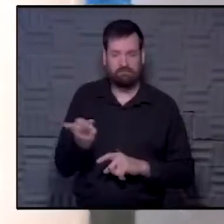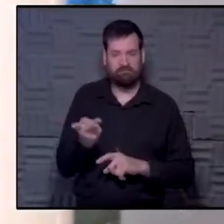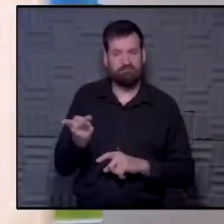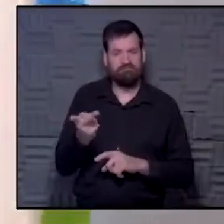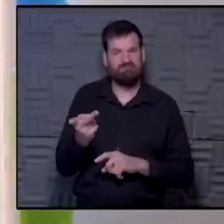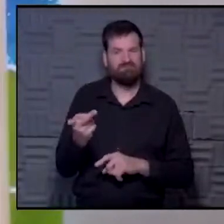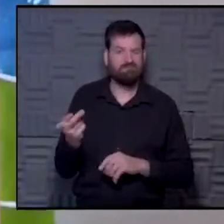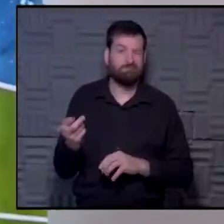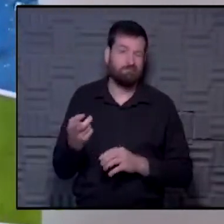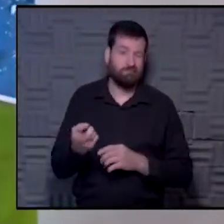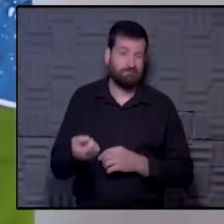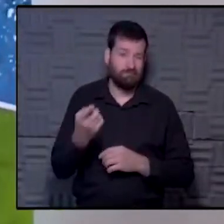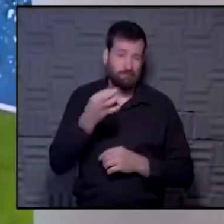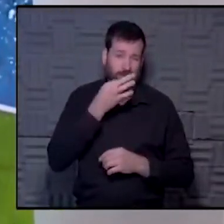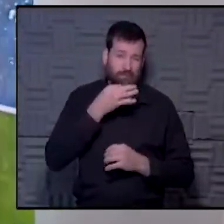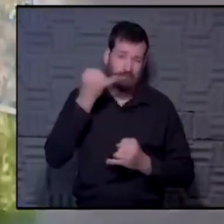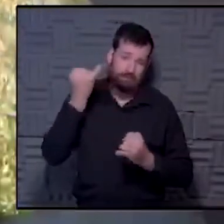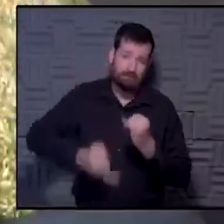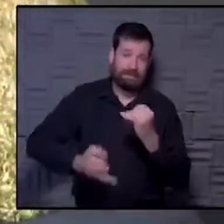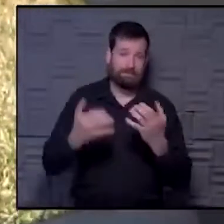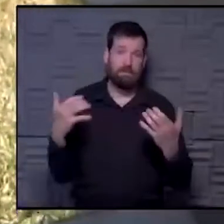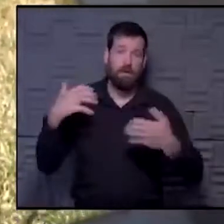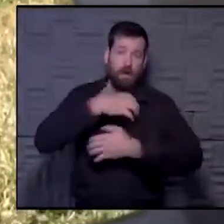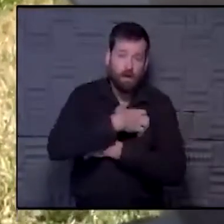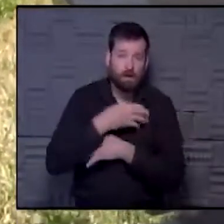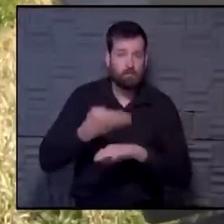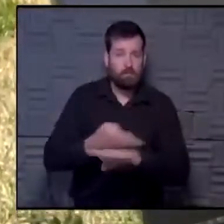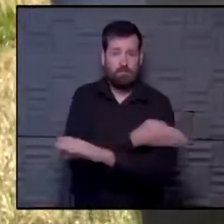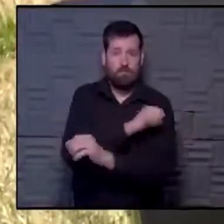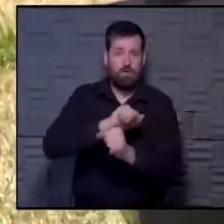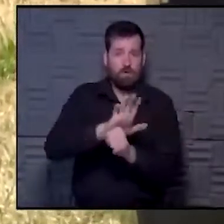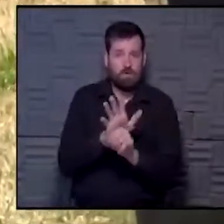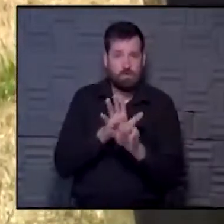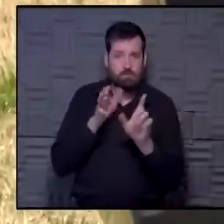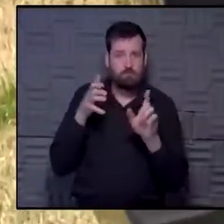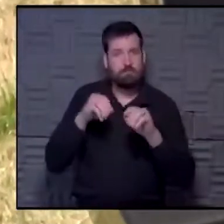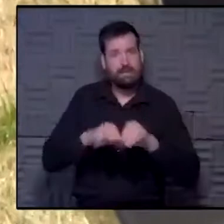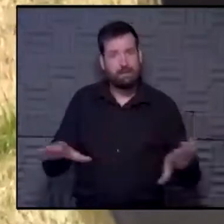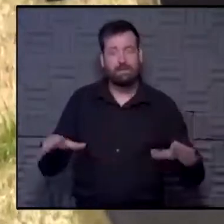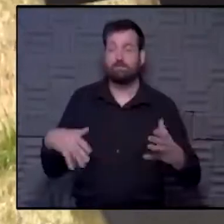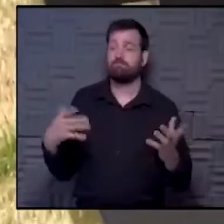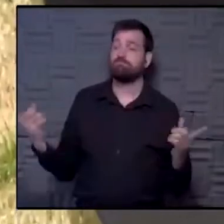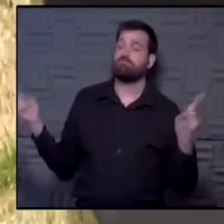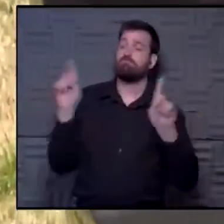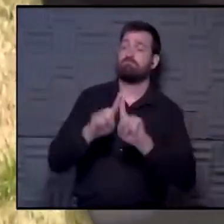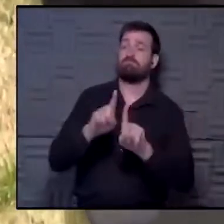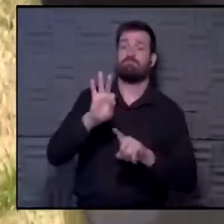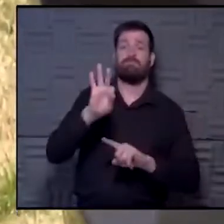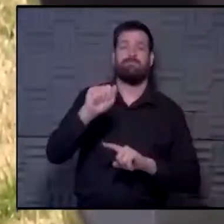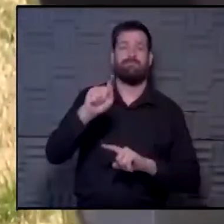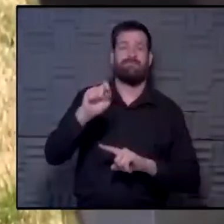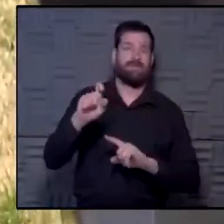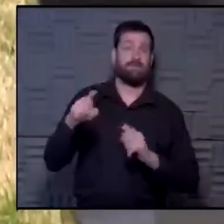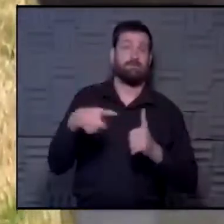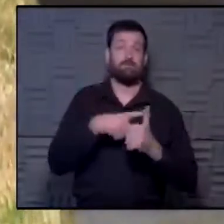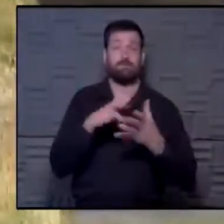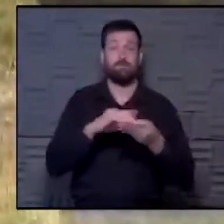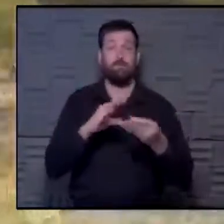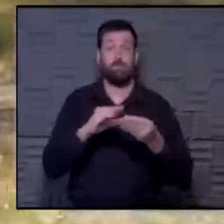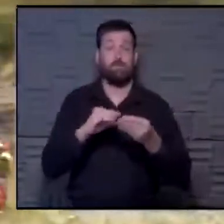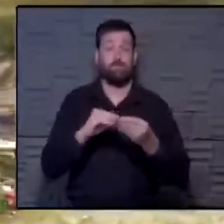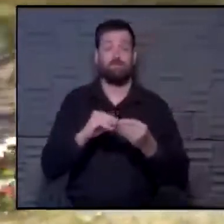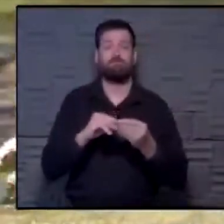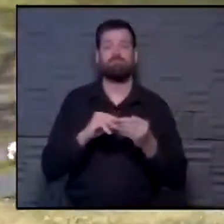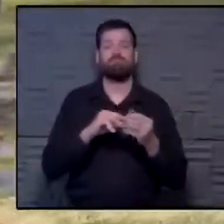one of their last hugs before the pandemic hit. They were brought together by fate. To begin this story, we start